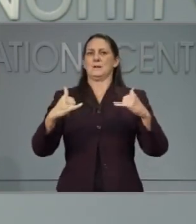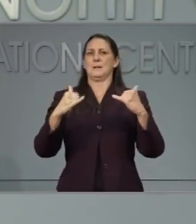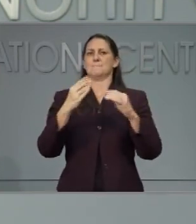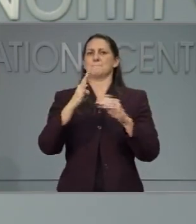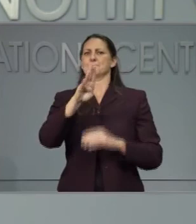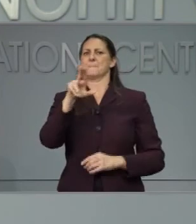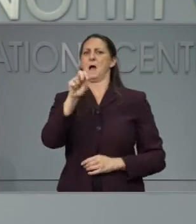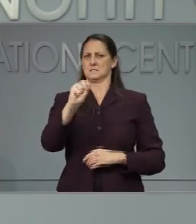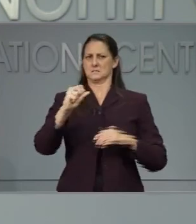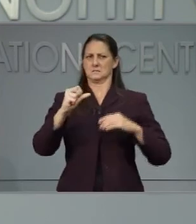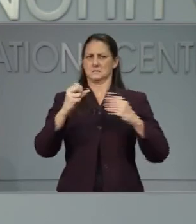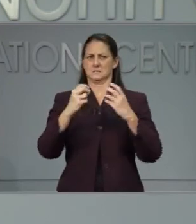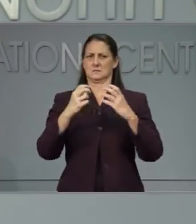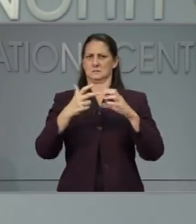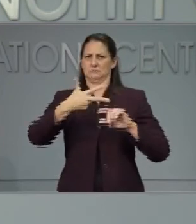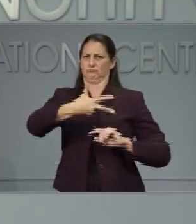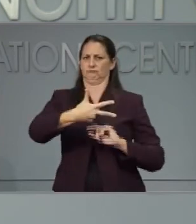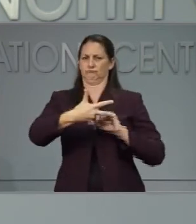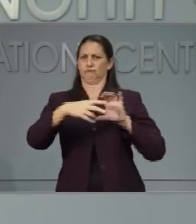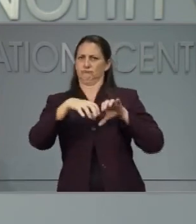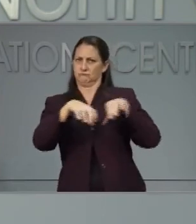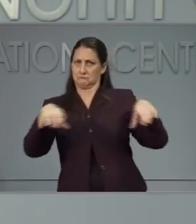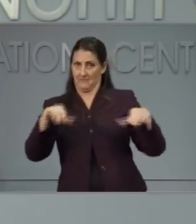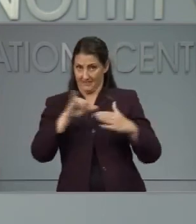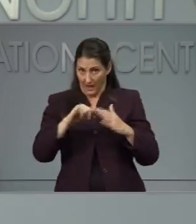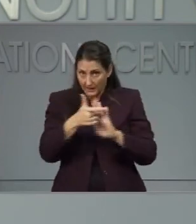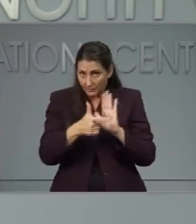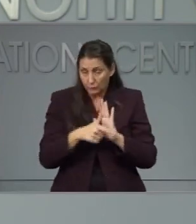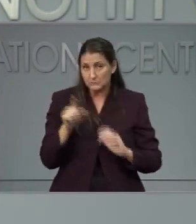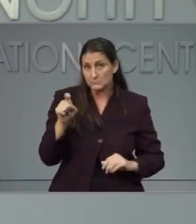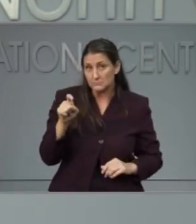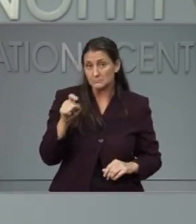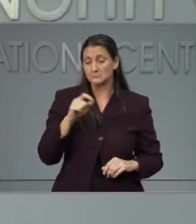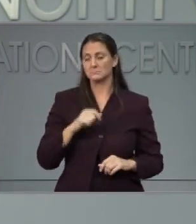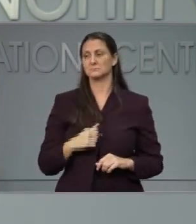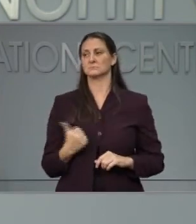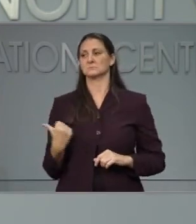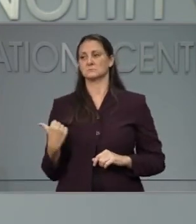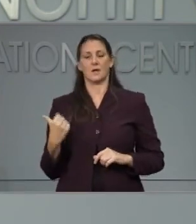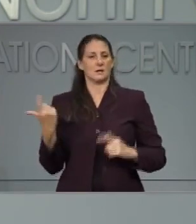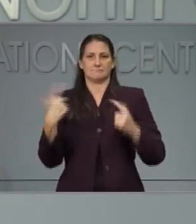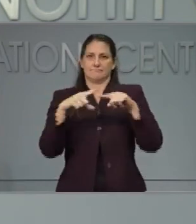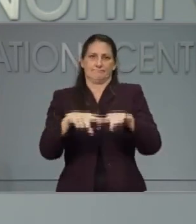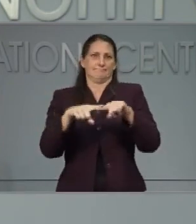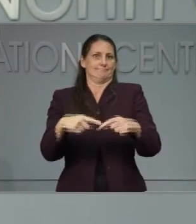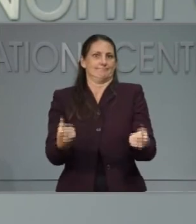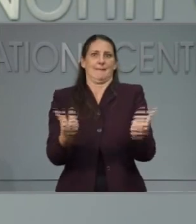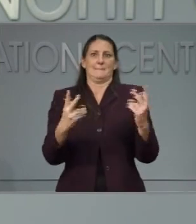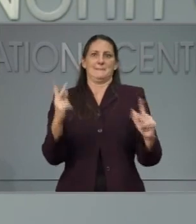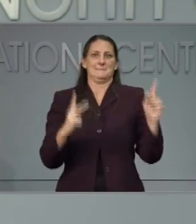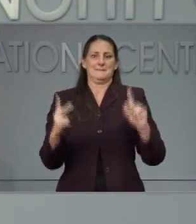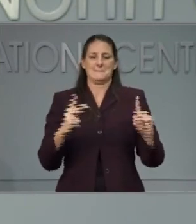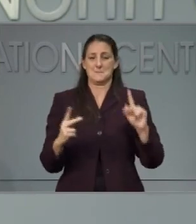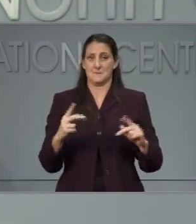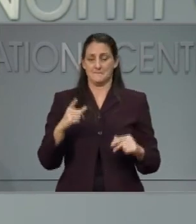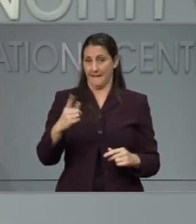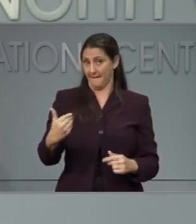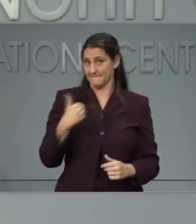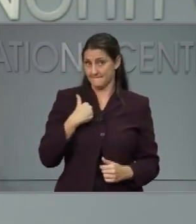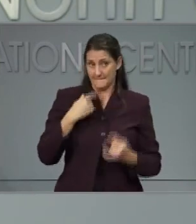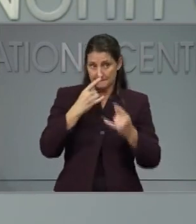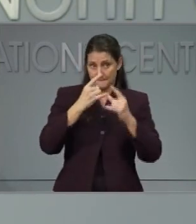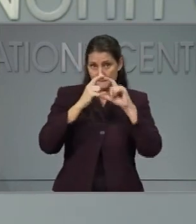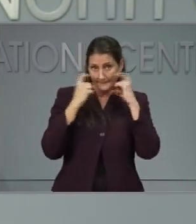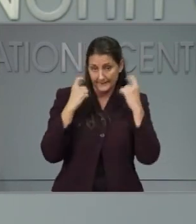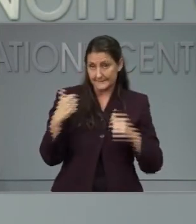So it would depend on how many people are there, whether they were wearing masks, whether they were social distancing. We